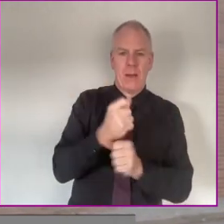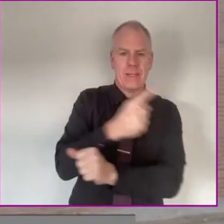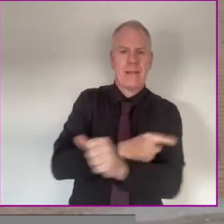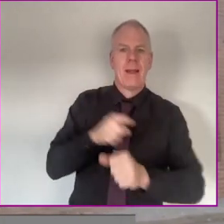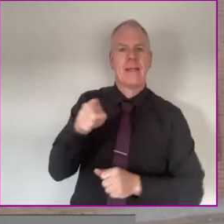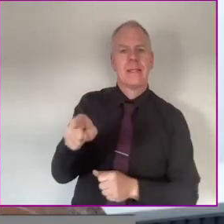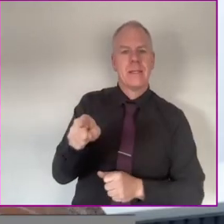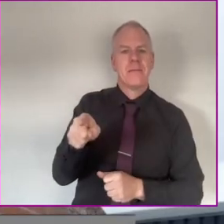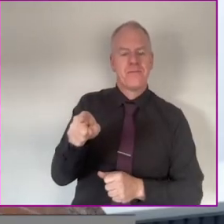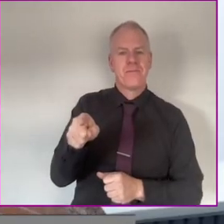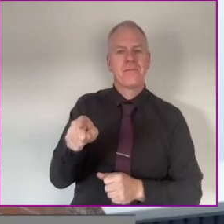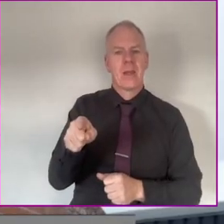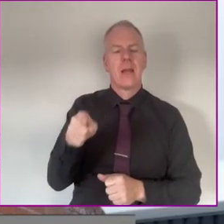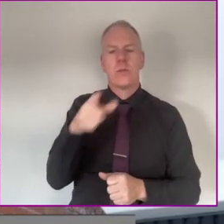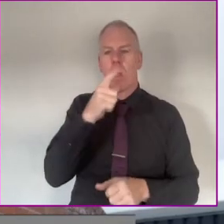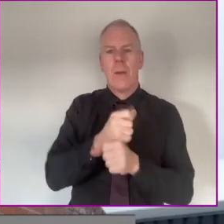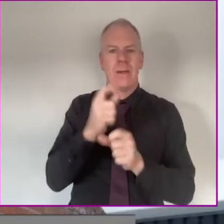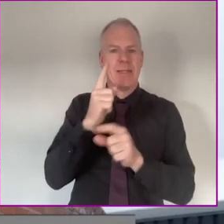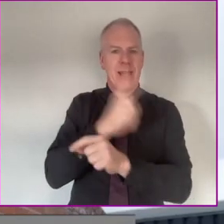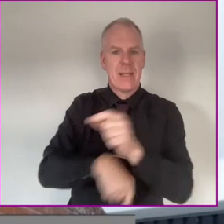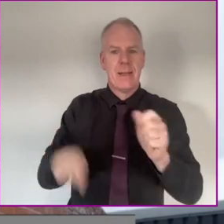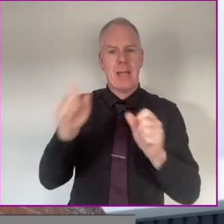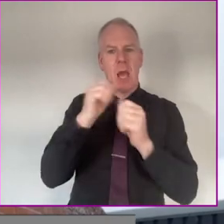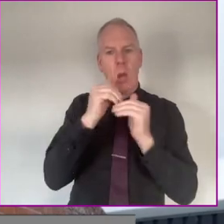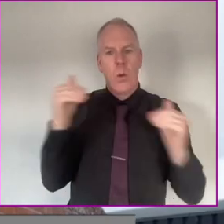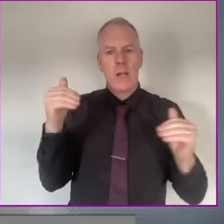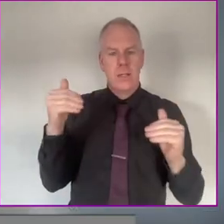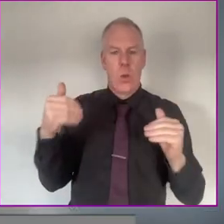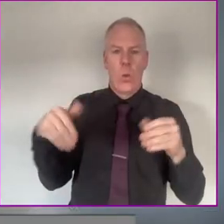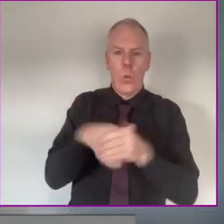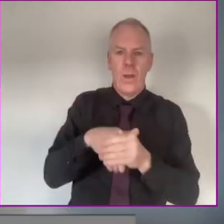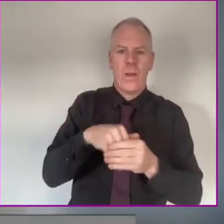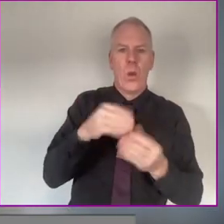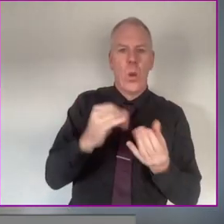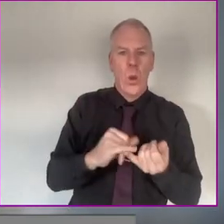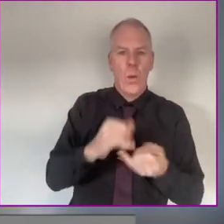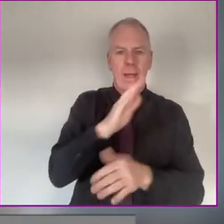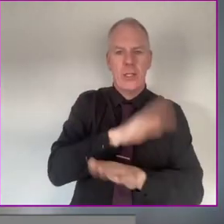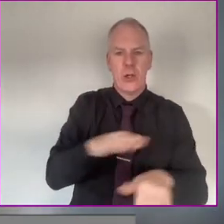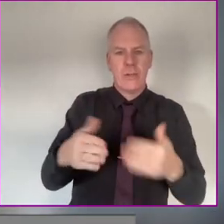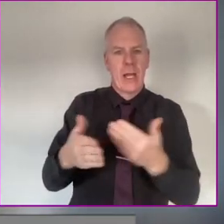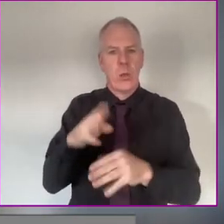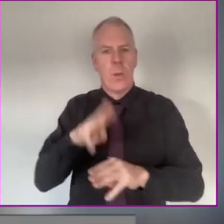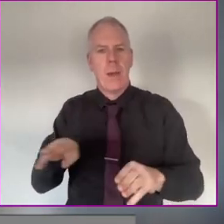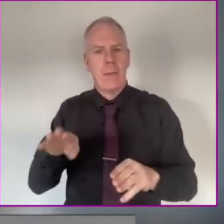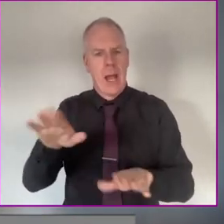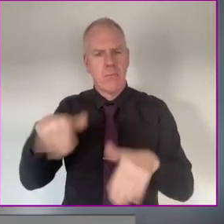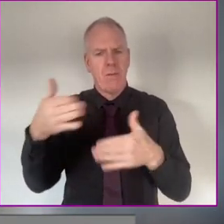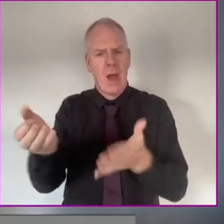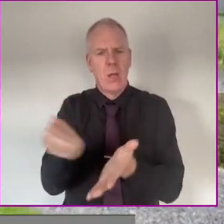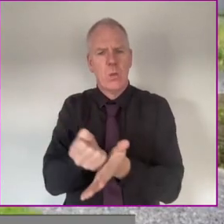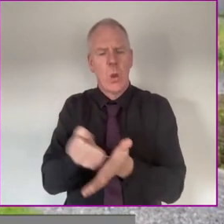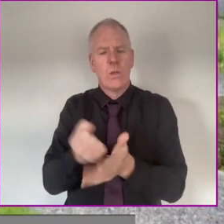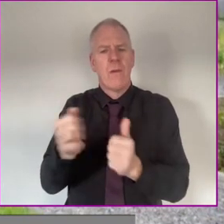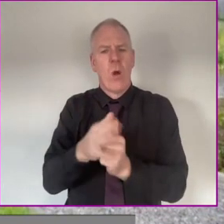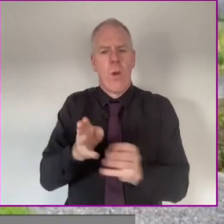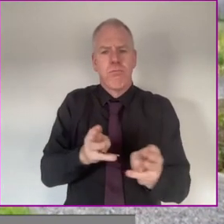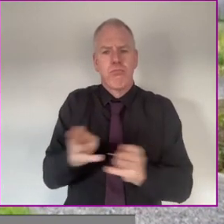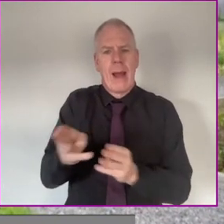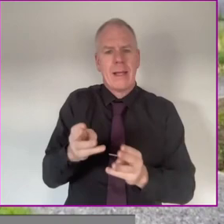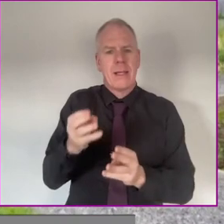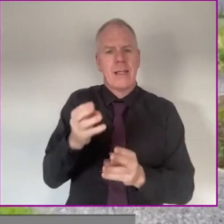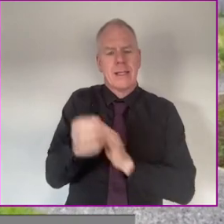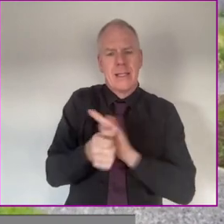awareness of disability and disability equality amongst children and young people, and provides students with practical skills around